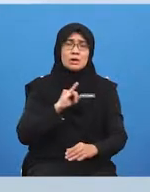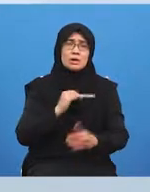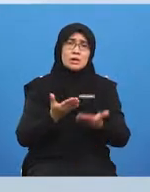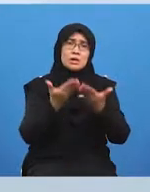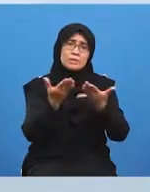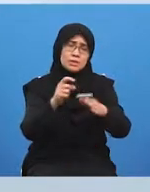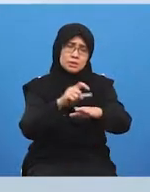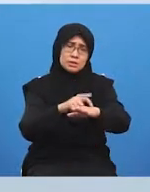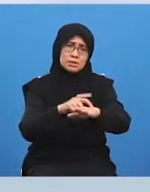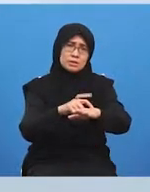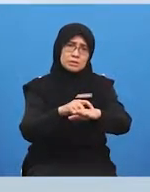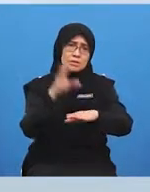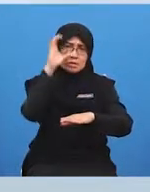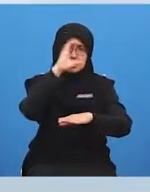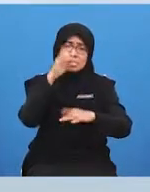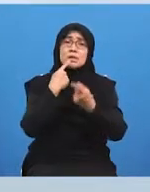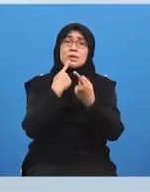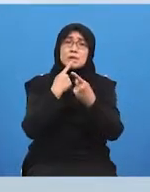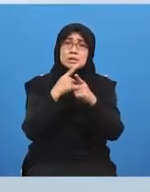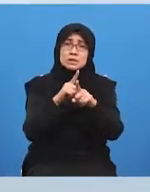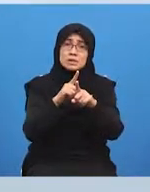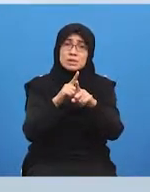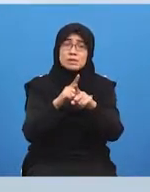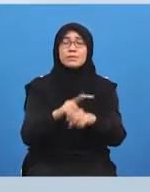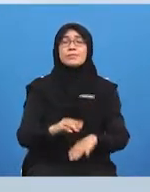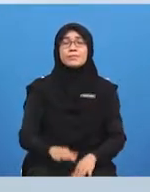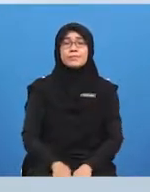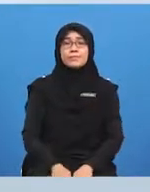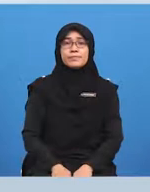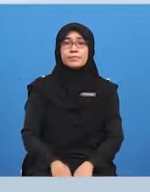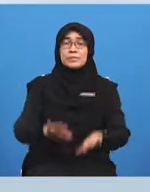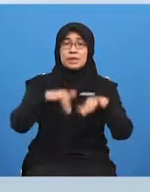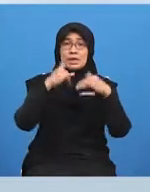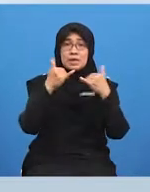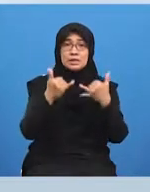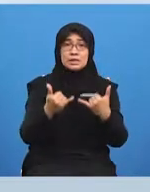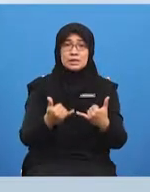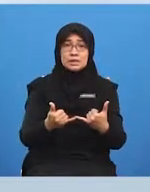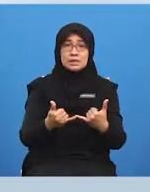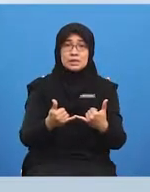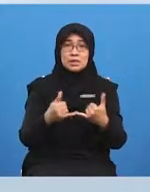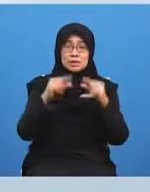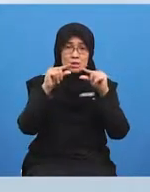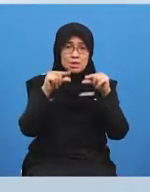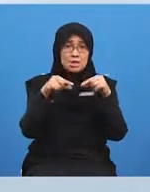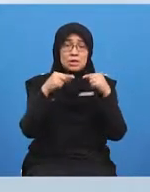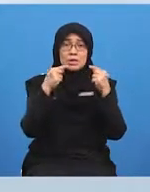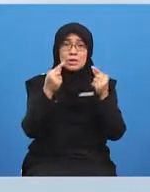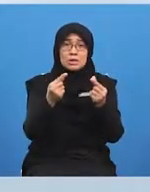figure out what's the answer okay but for now i think it's time to go crazy